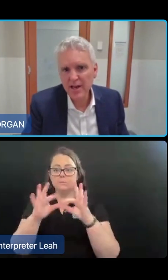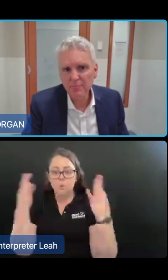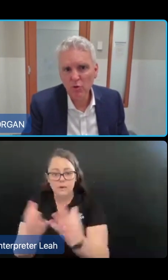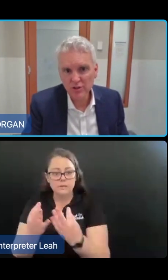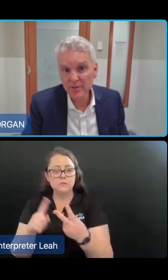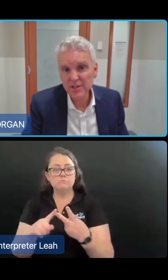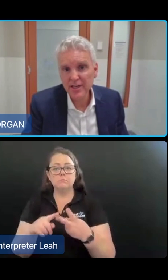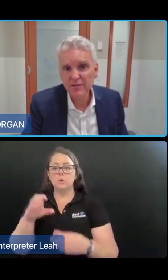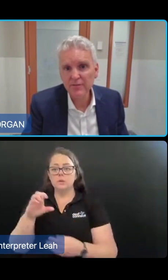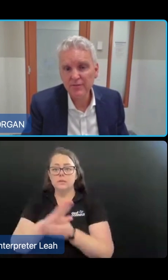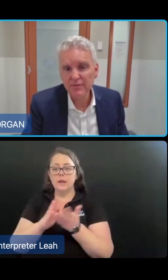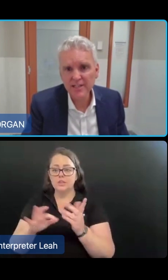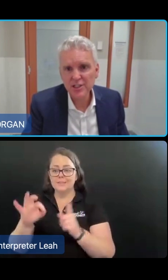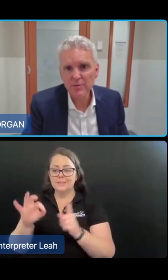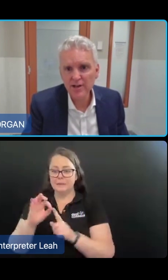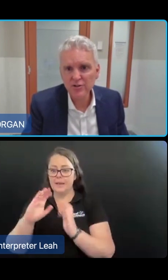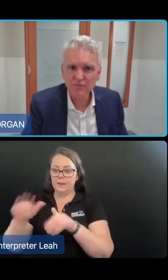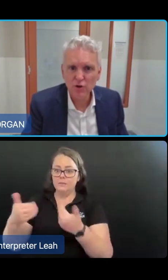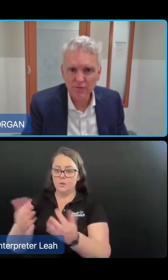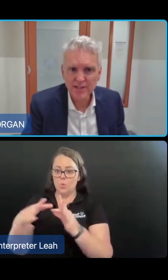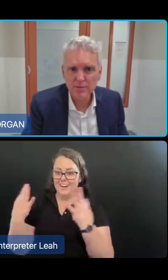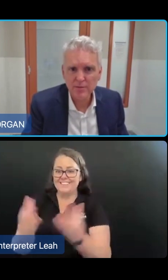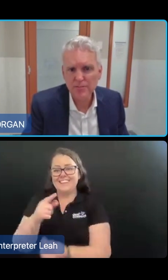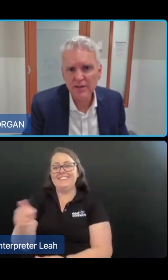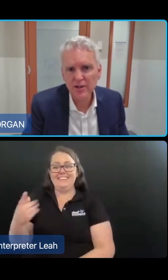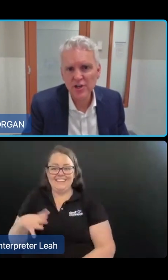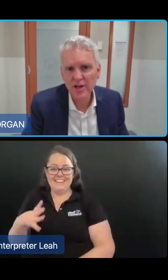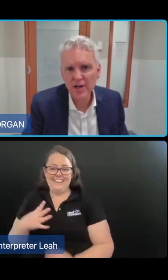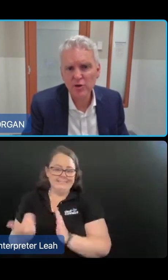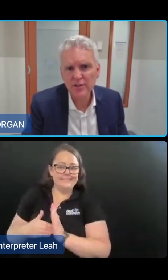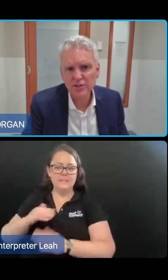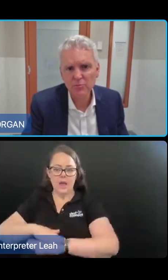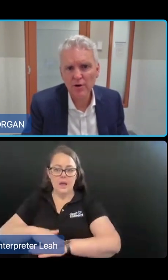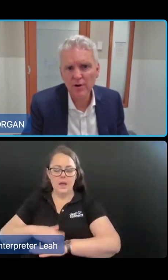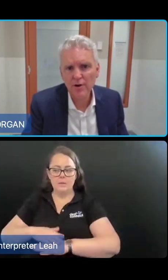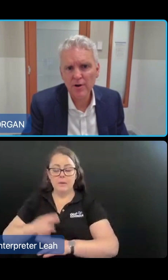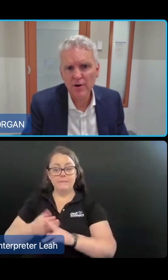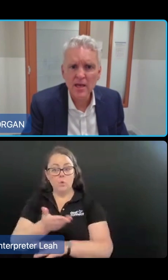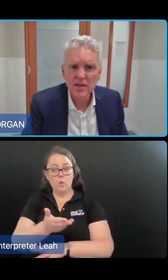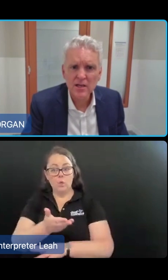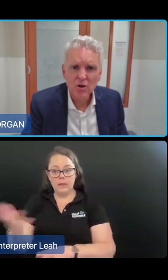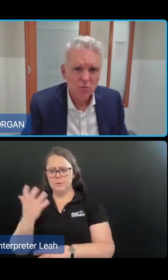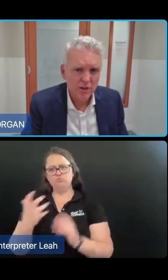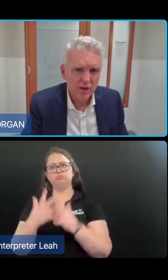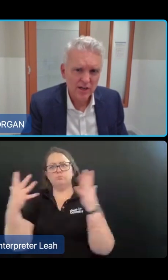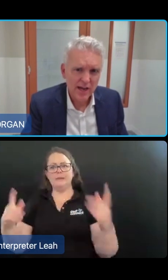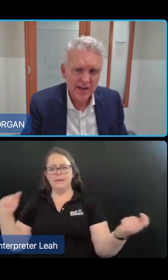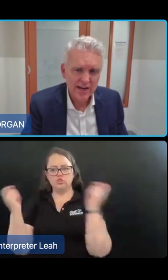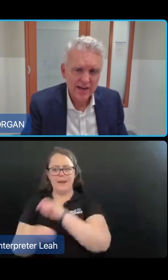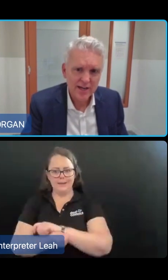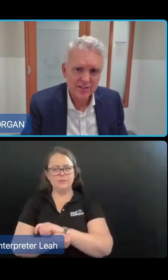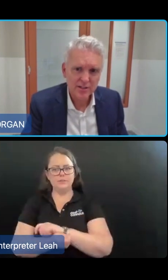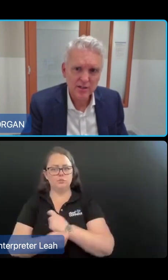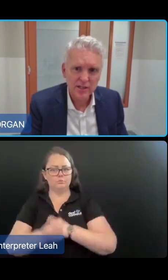that more time is needed for CHSP providers who face the most significant changes moving to support at home. With over